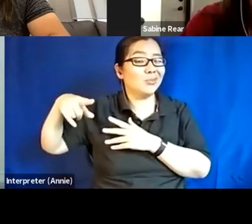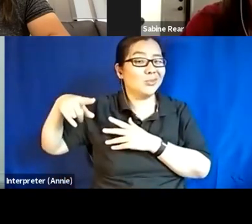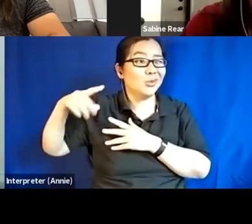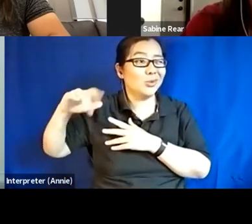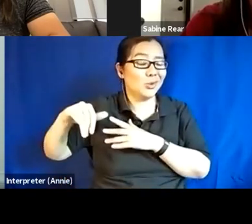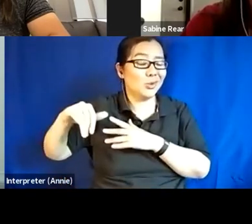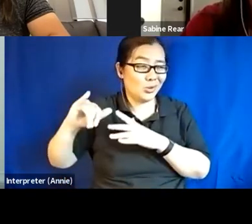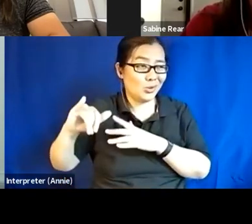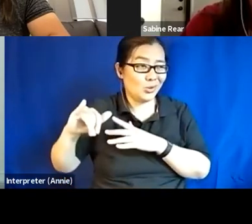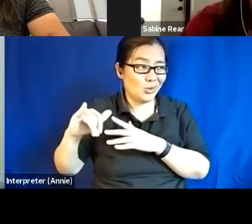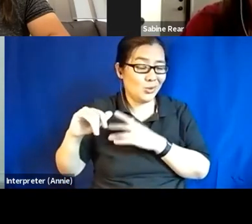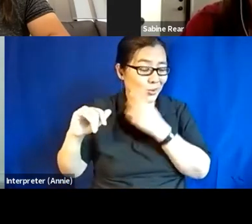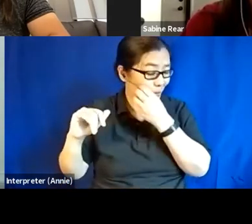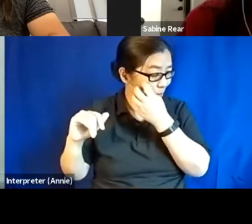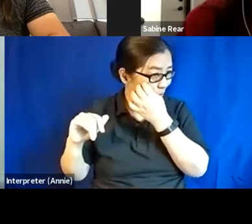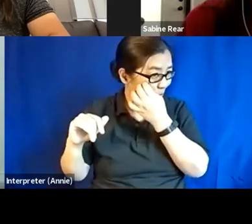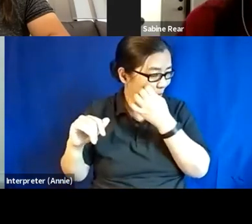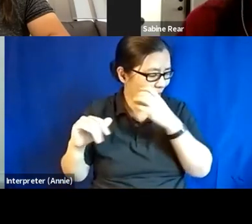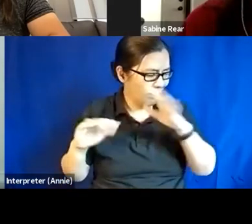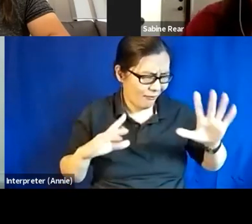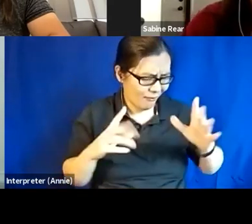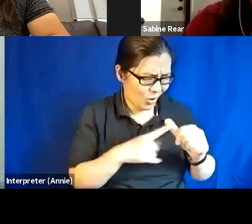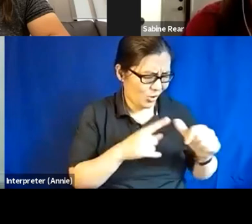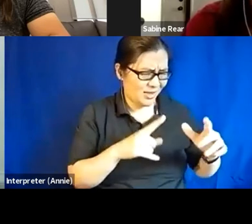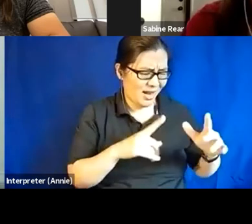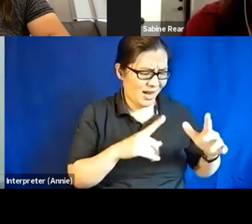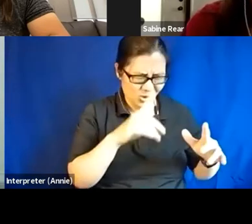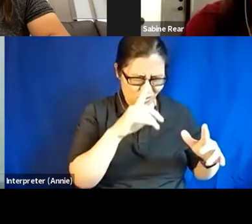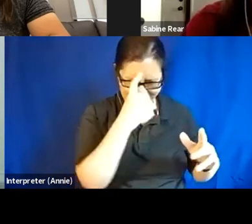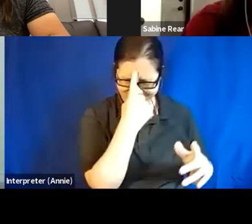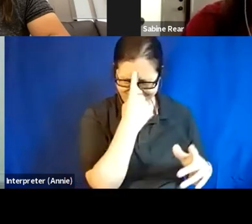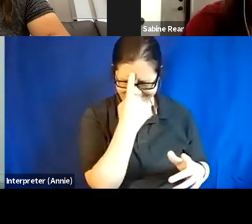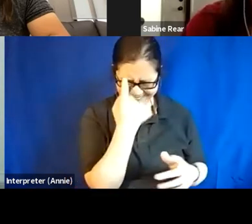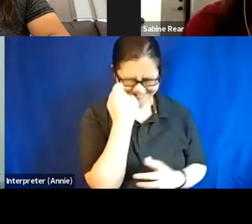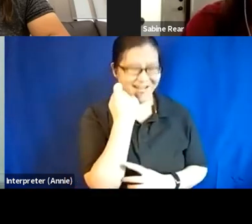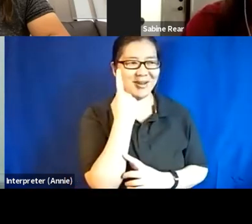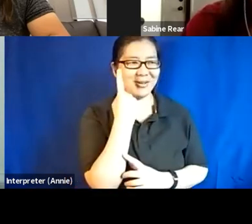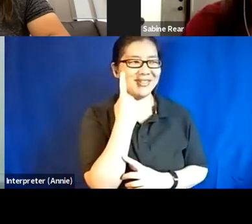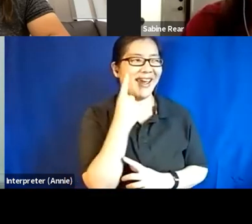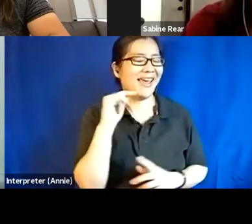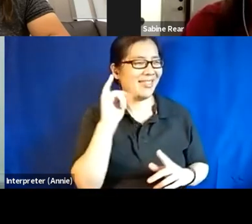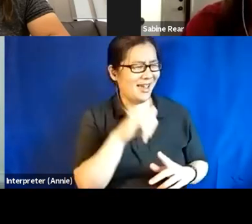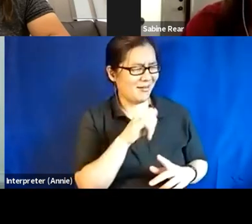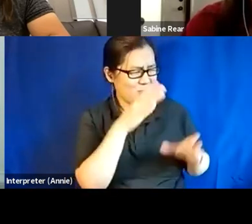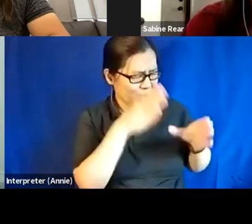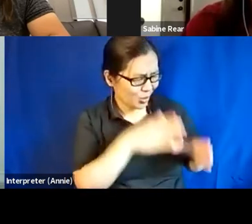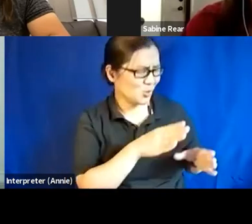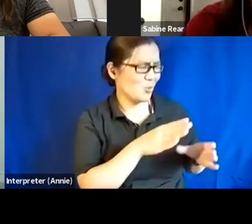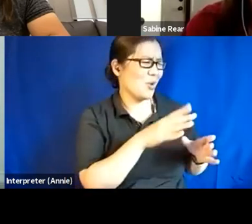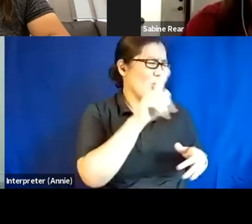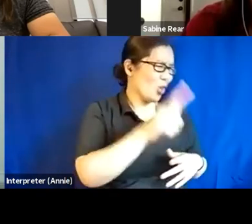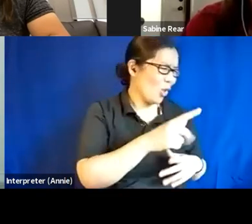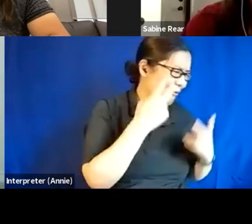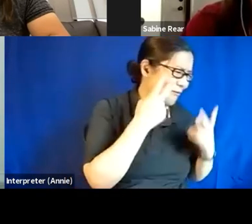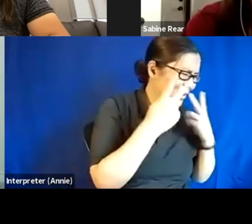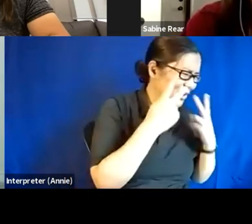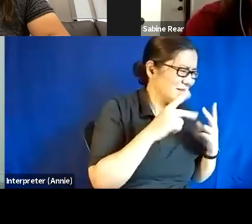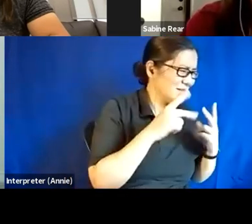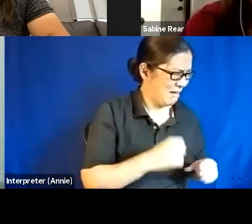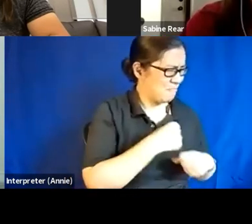individual actually doing comics. So you have to have a skillset to put them at ease with the fact that you have that professional capacity.